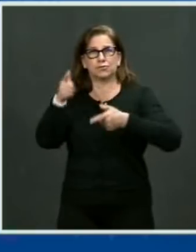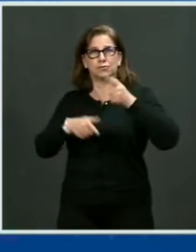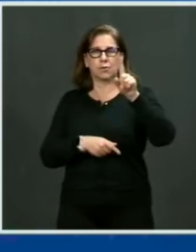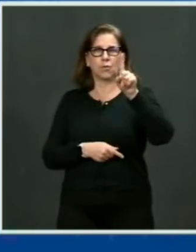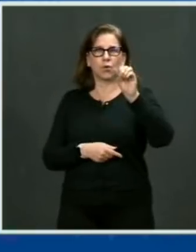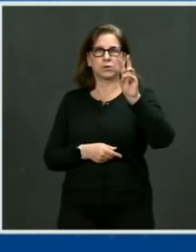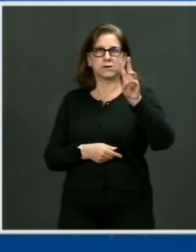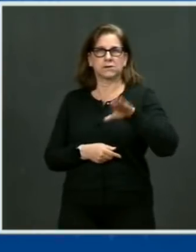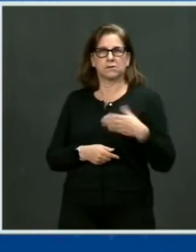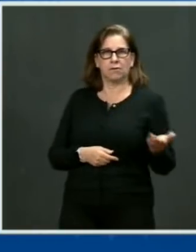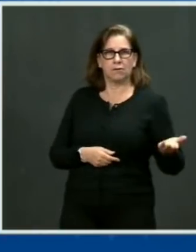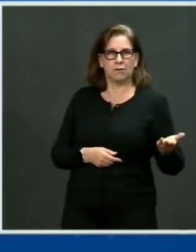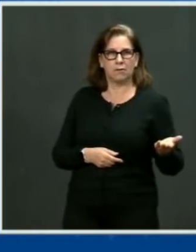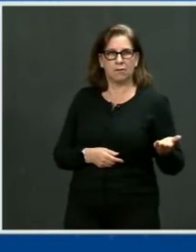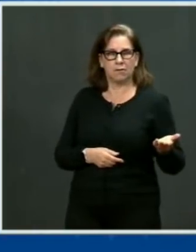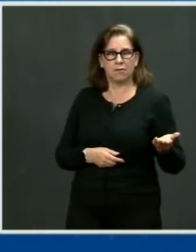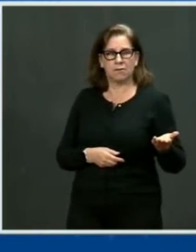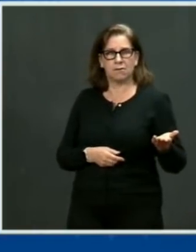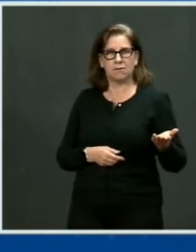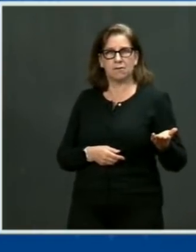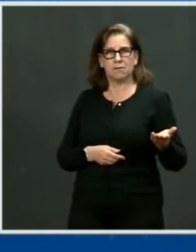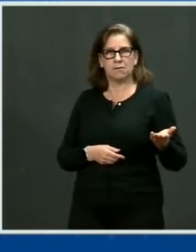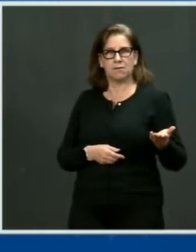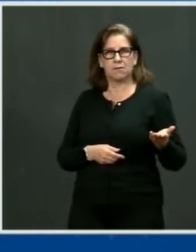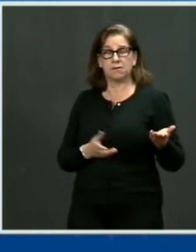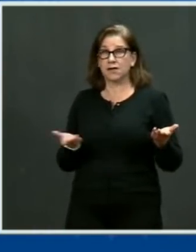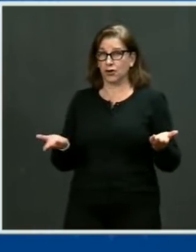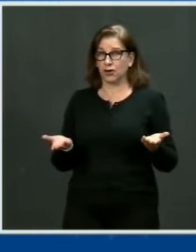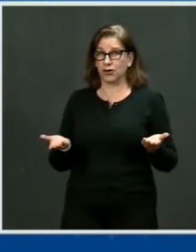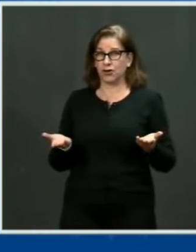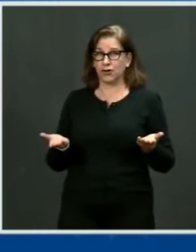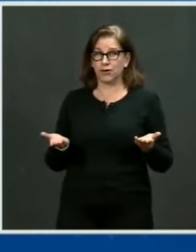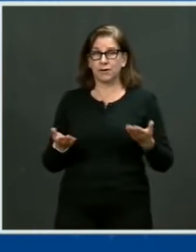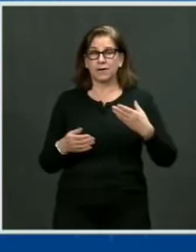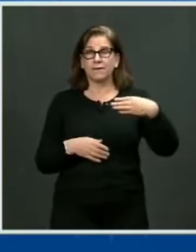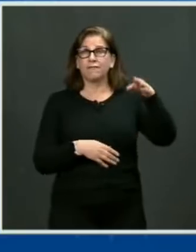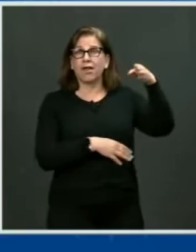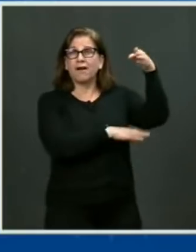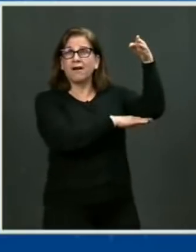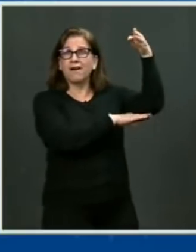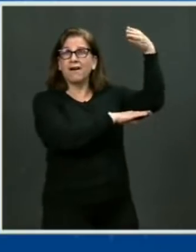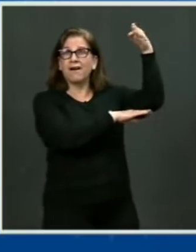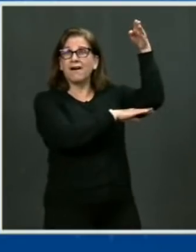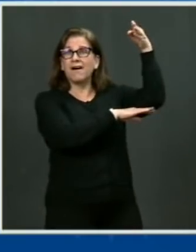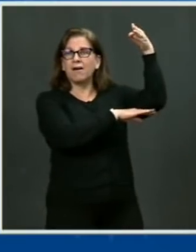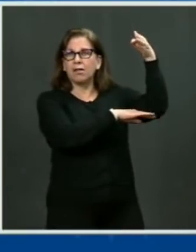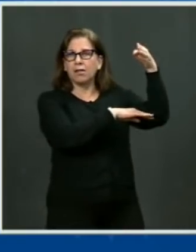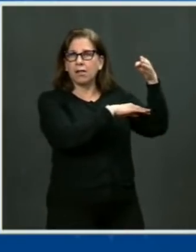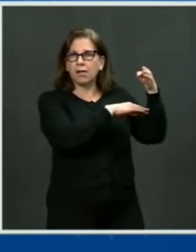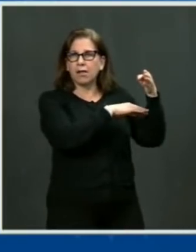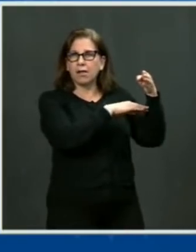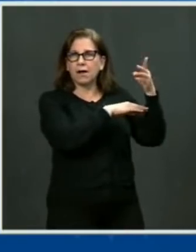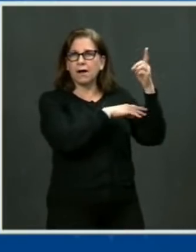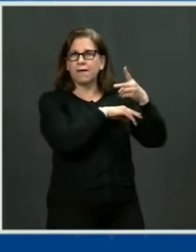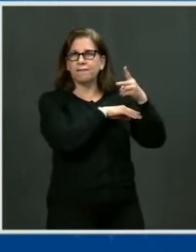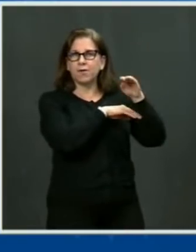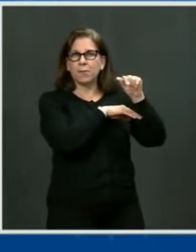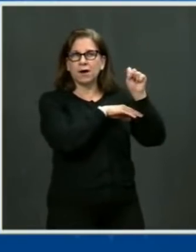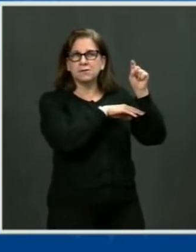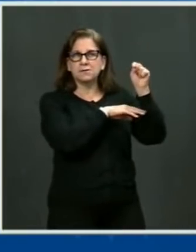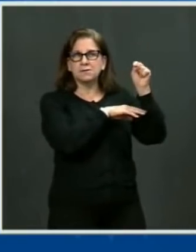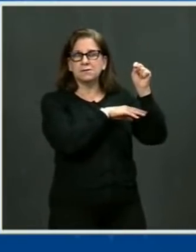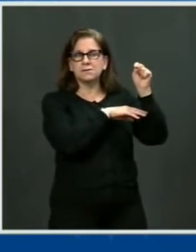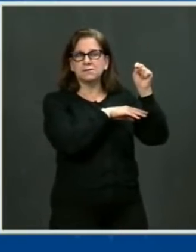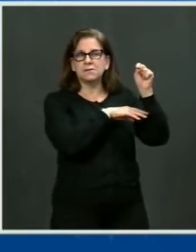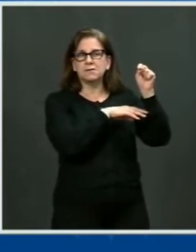for the victims of the horrific murder of eight, primarily Asian-American people in Georgia, when 10